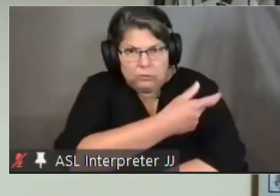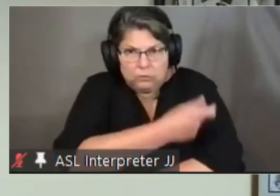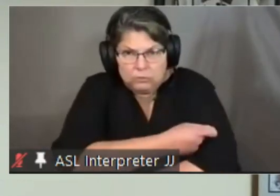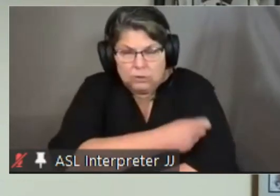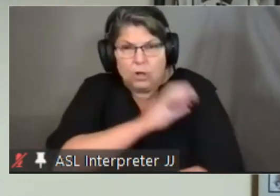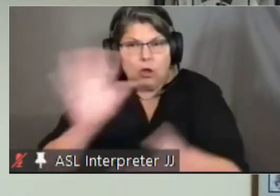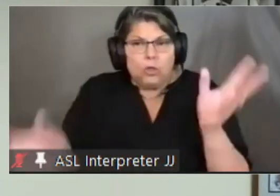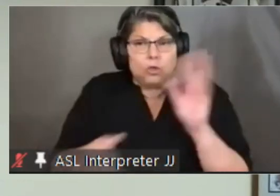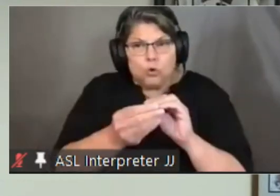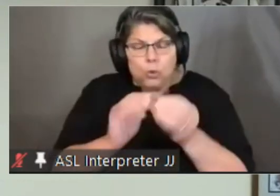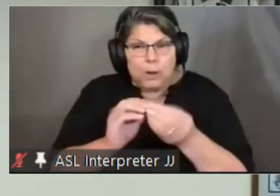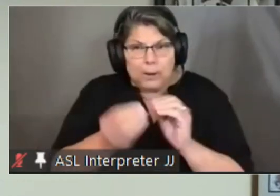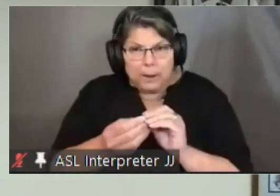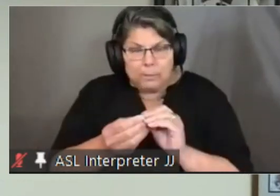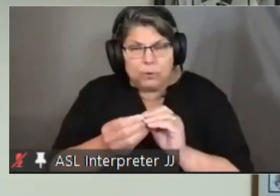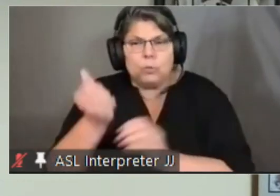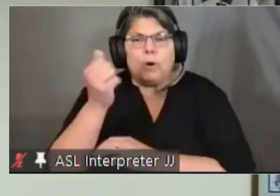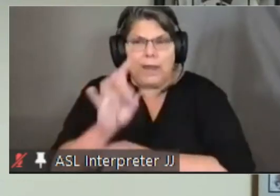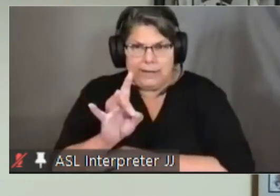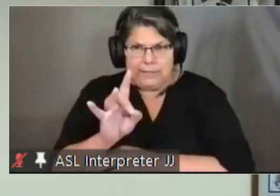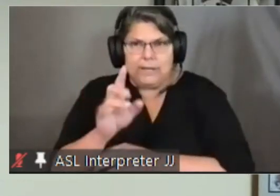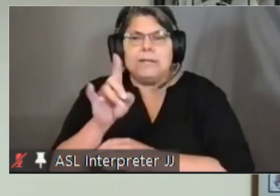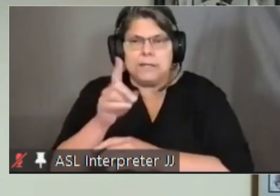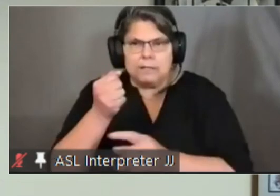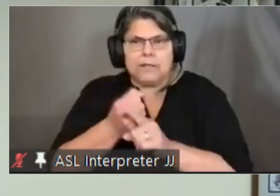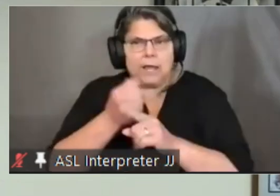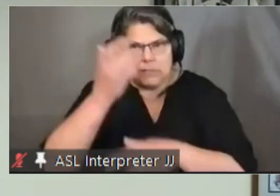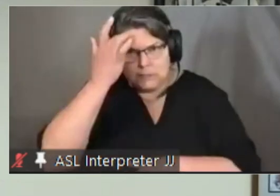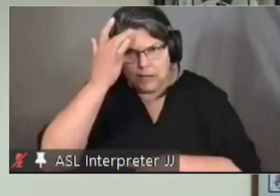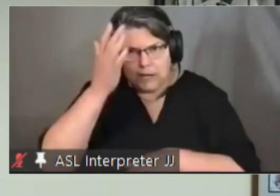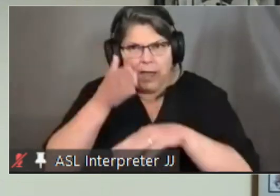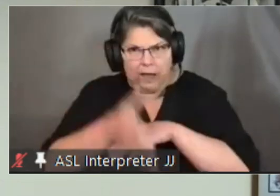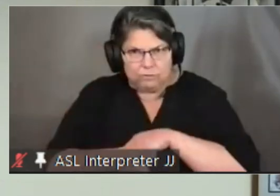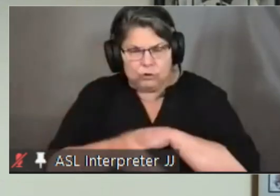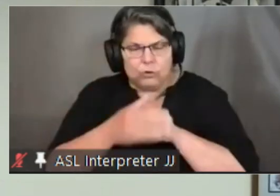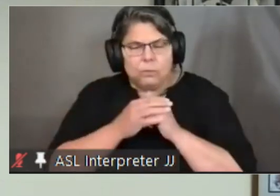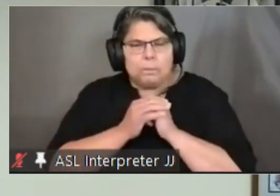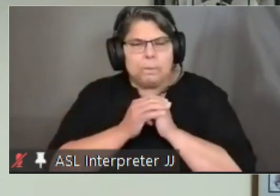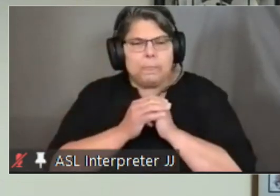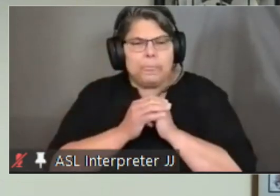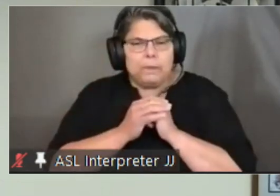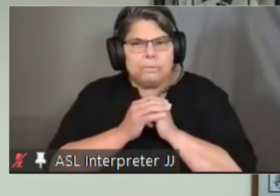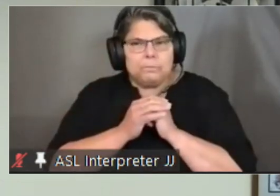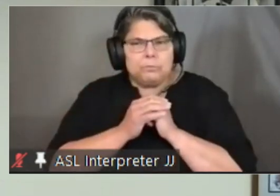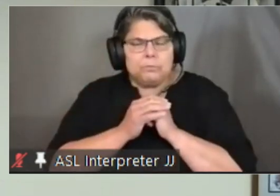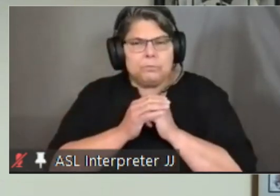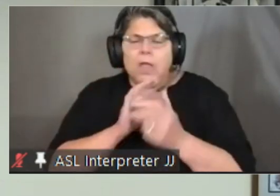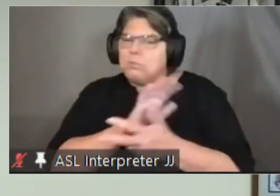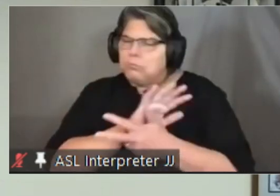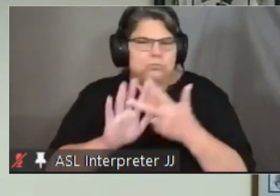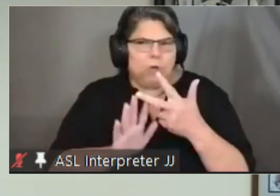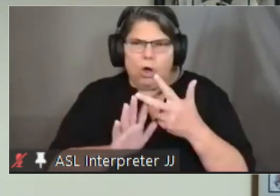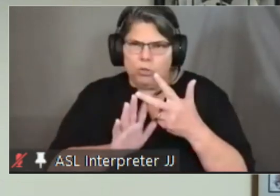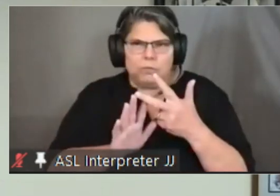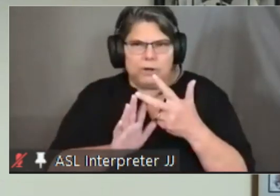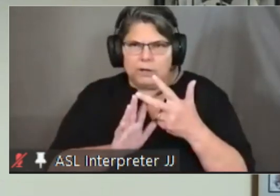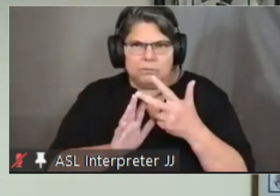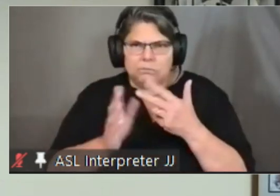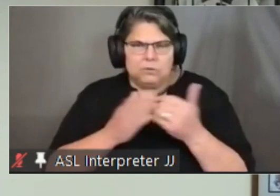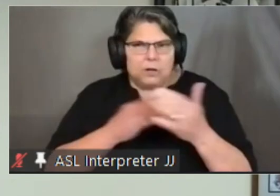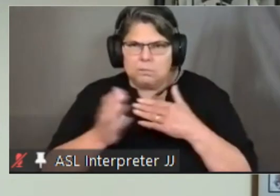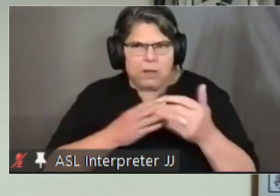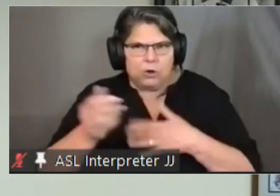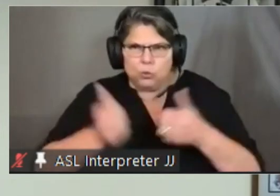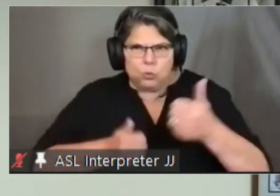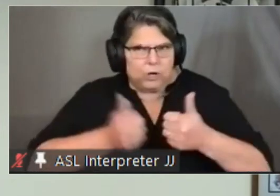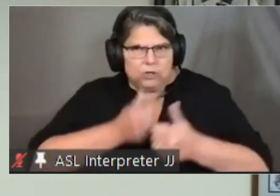county were 18 and within and again there was all three were were uh were represented um